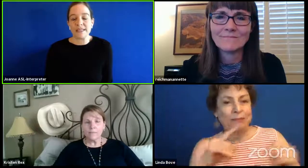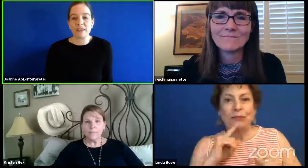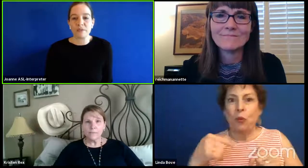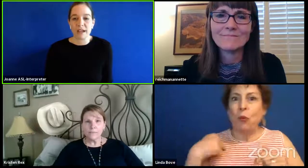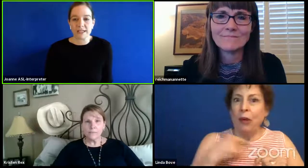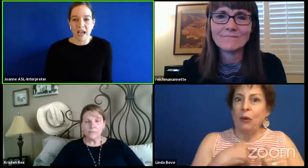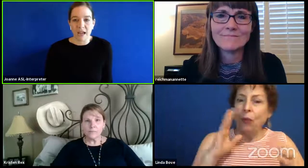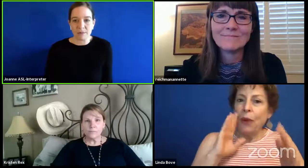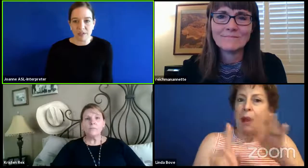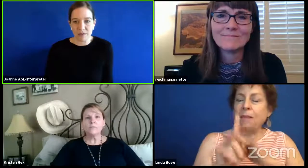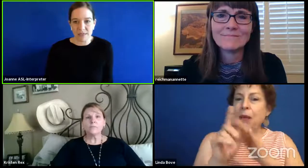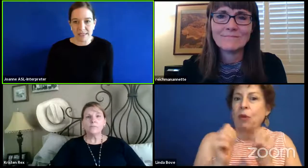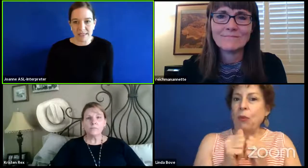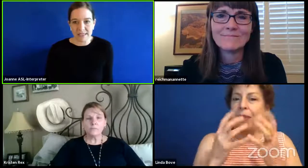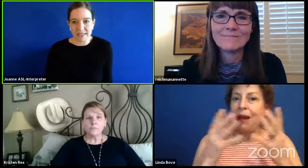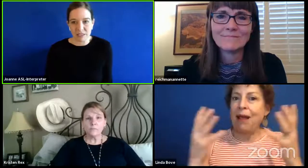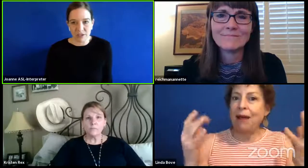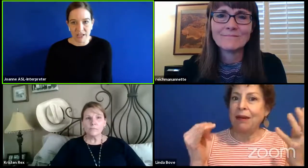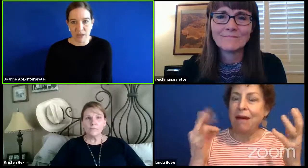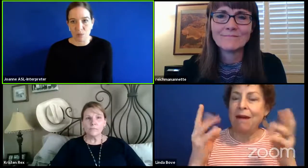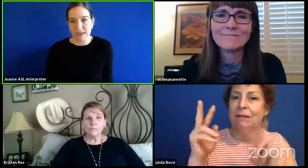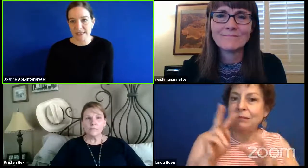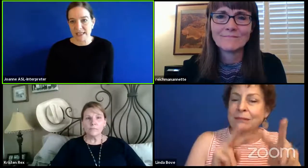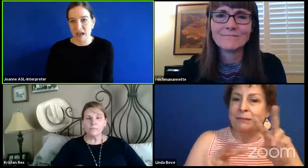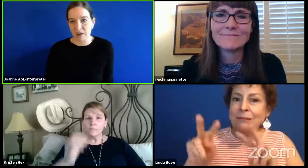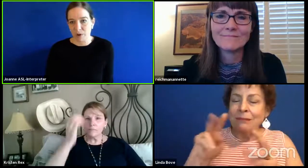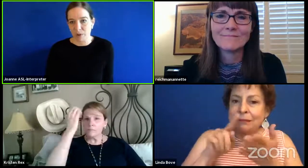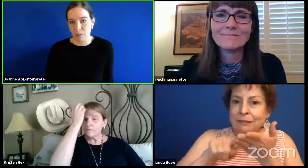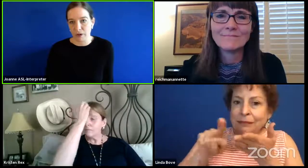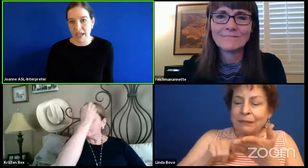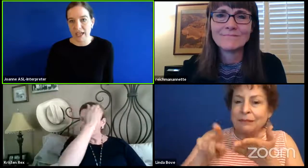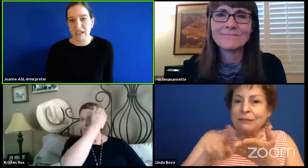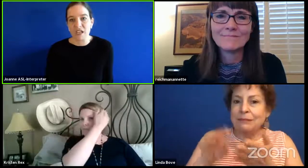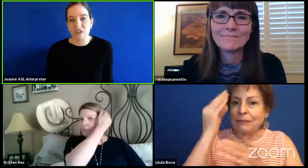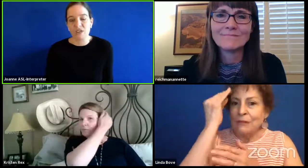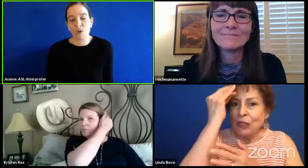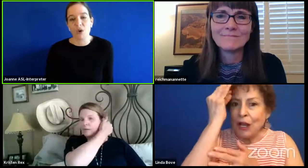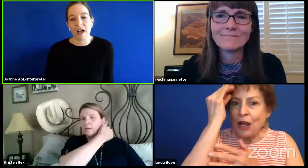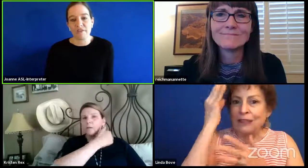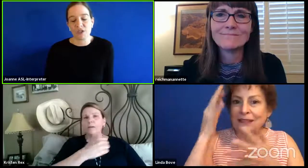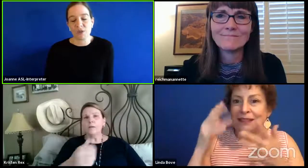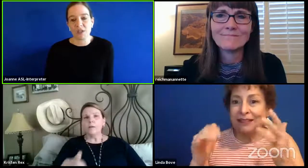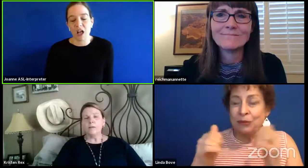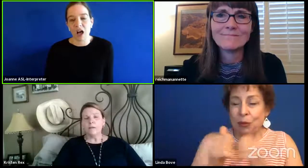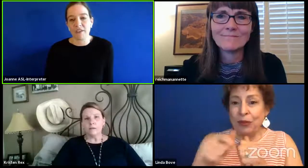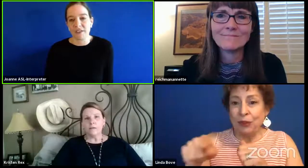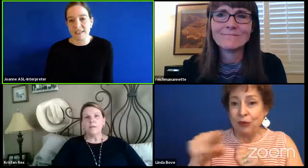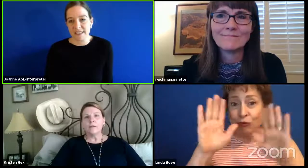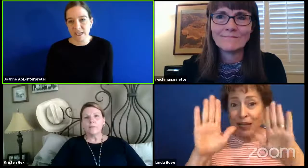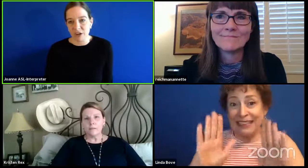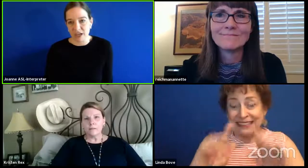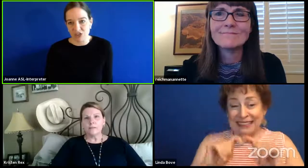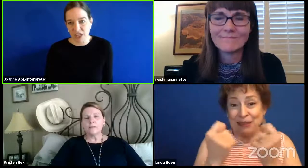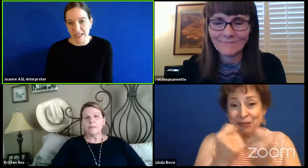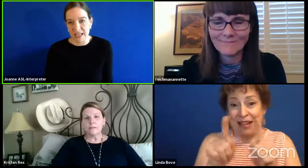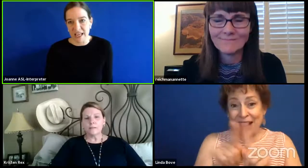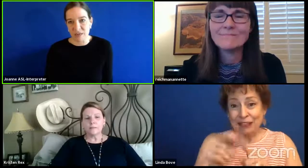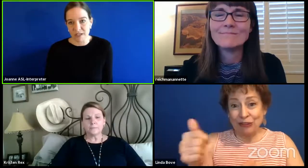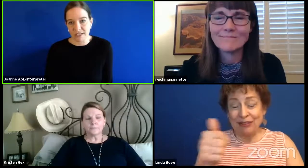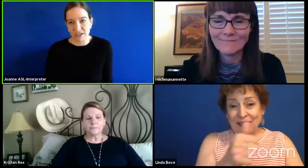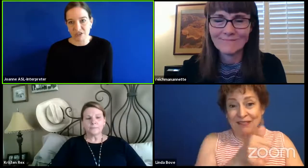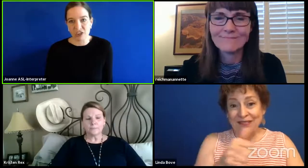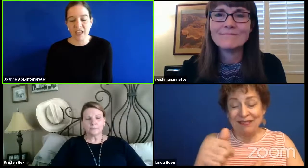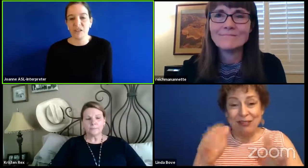when is it the right time to do this distance learning and when is it not appropriate? So we'll have to do a lot of consideration